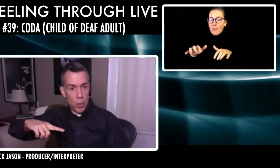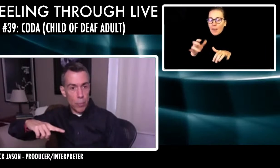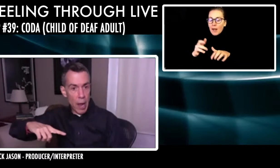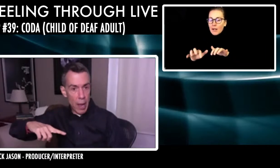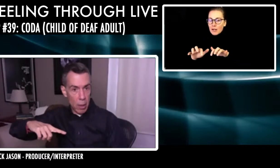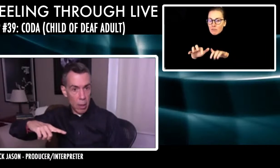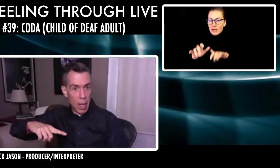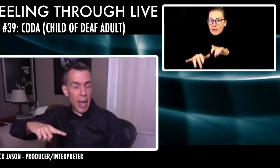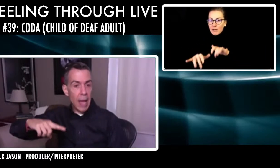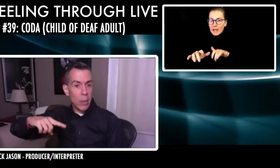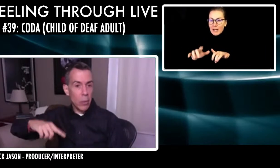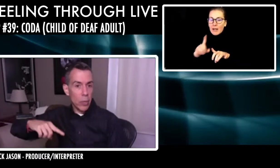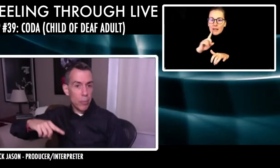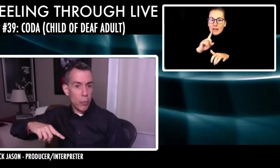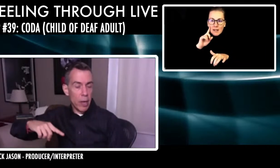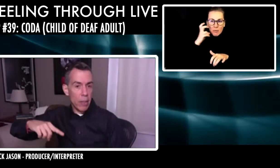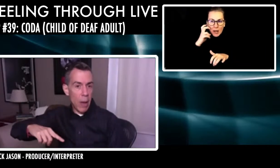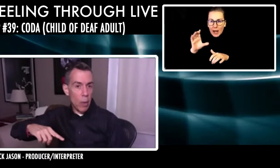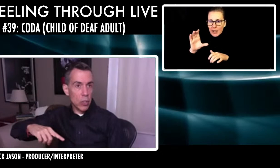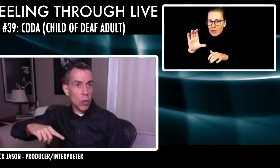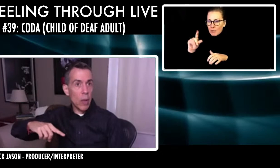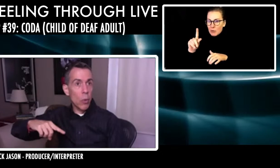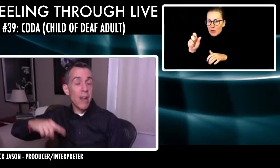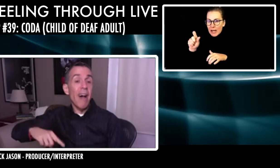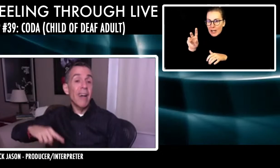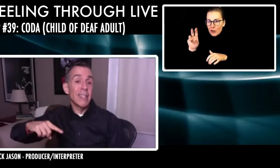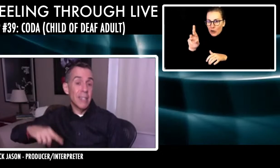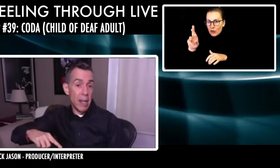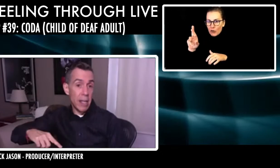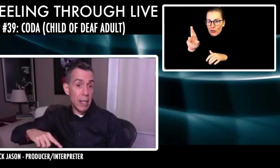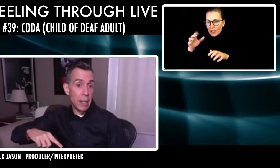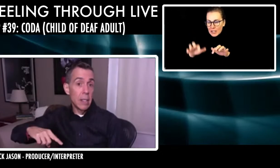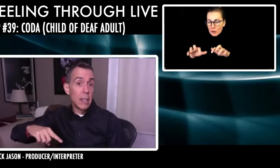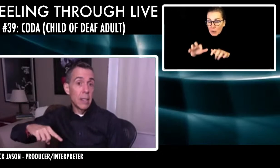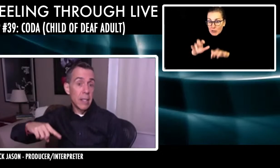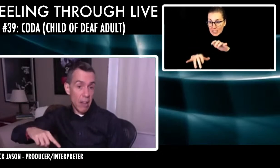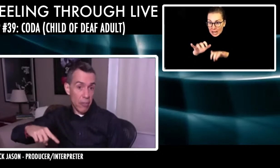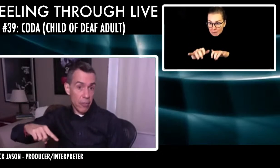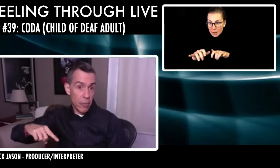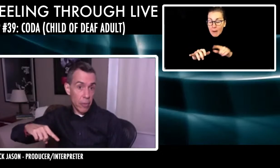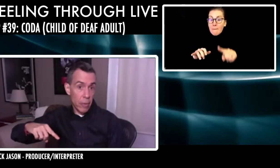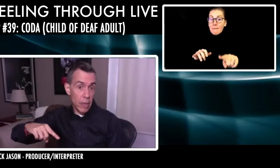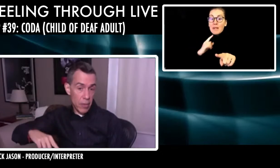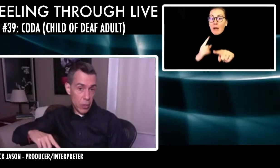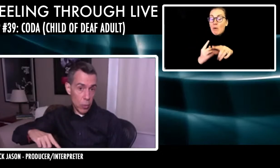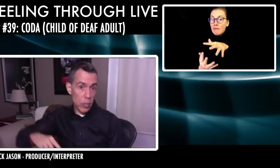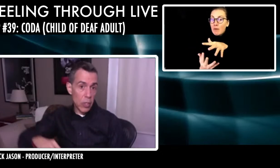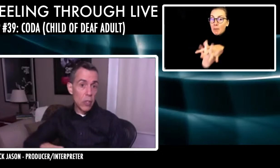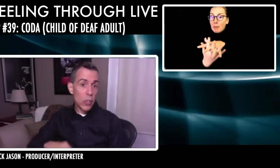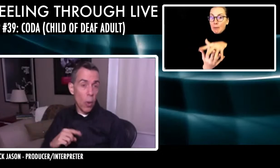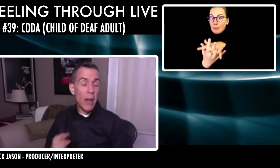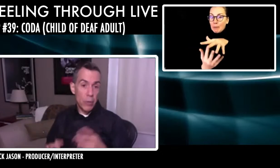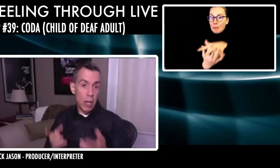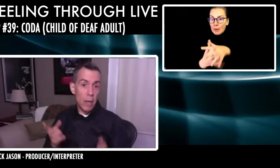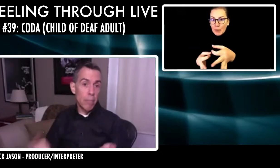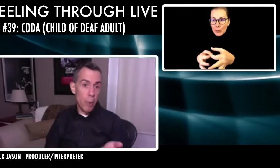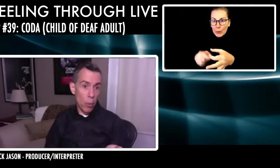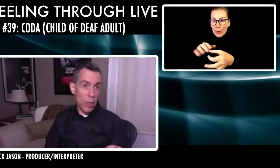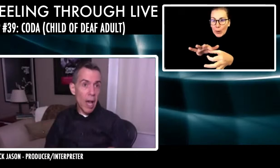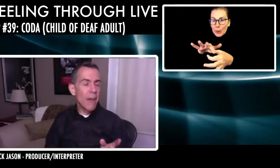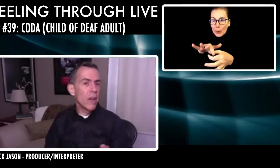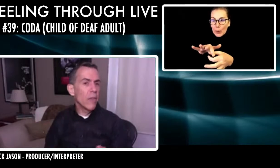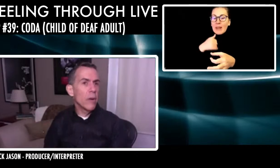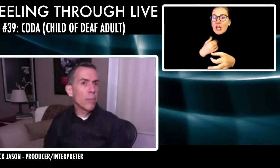typewriter with Braille and they would read Braille that way. So they were non signing deaf individuals. So I've done